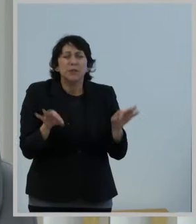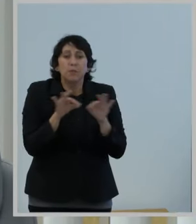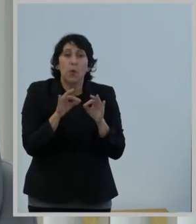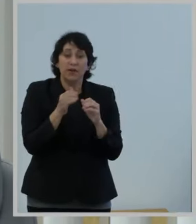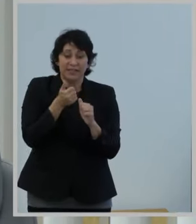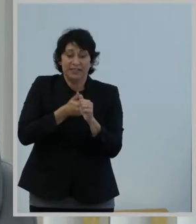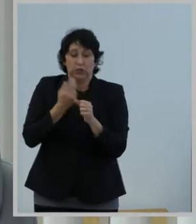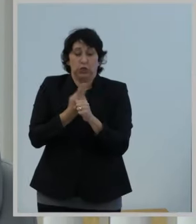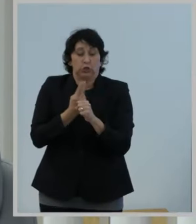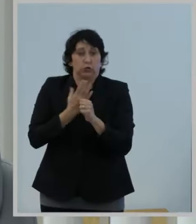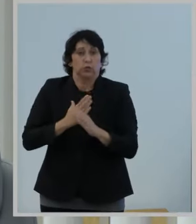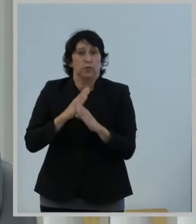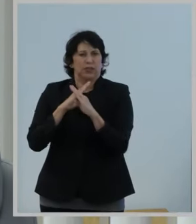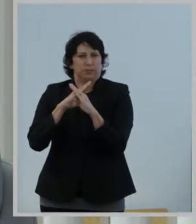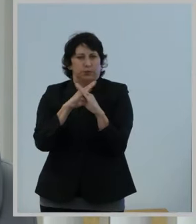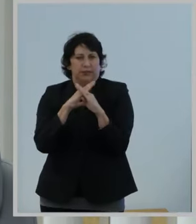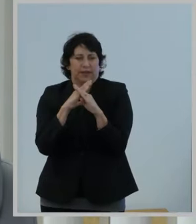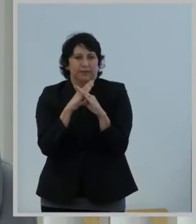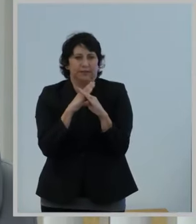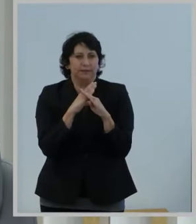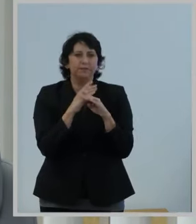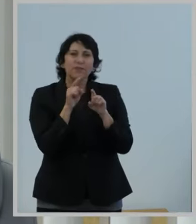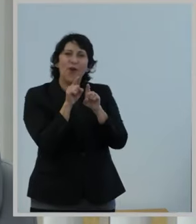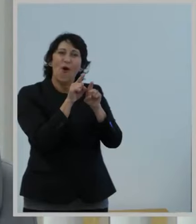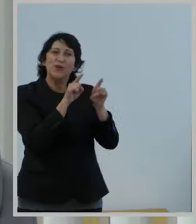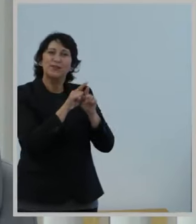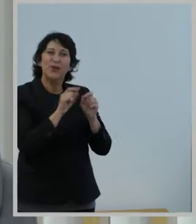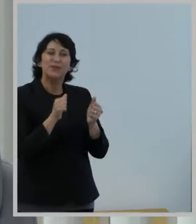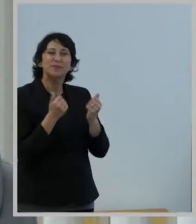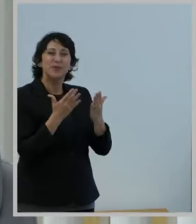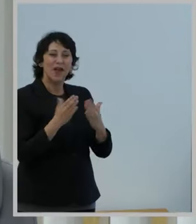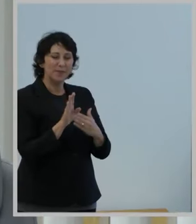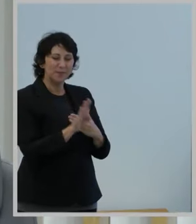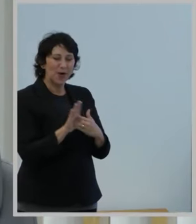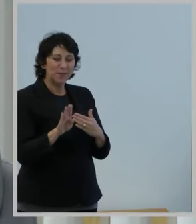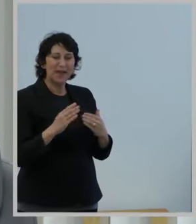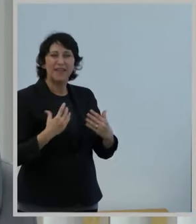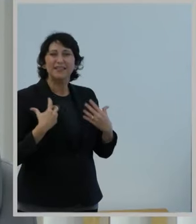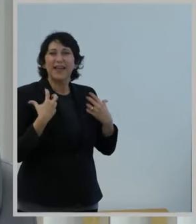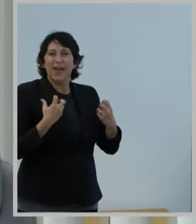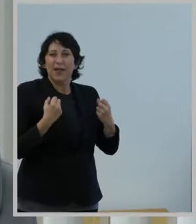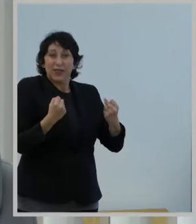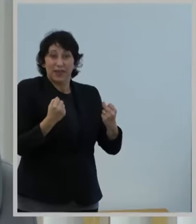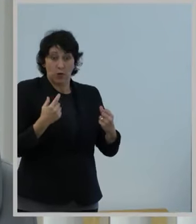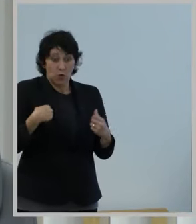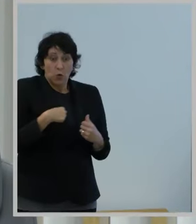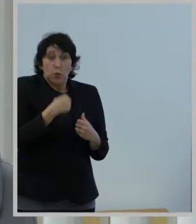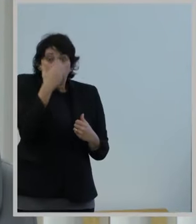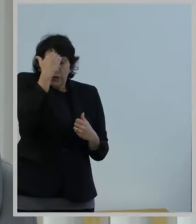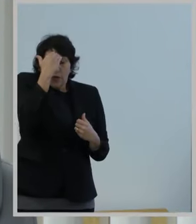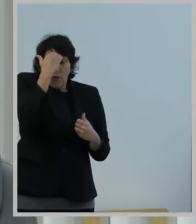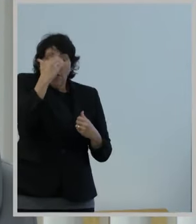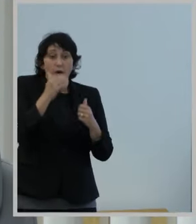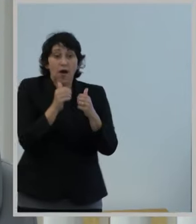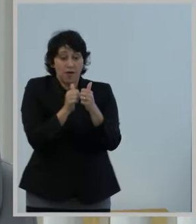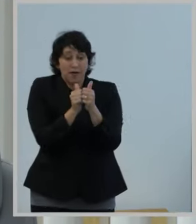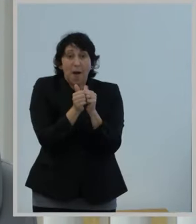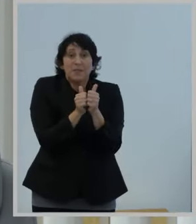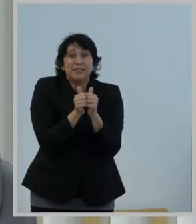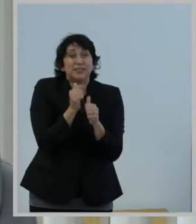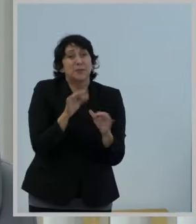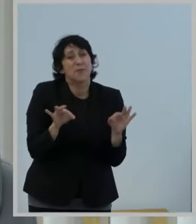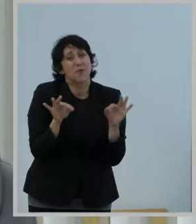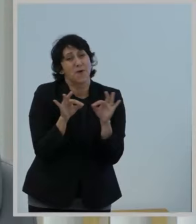also maintaining a healthy, competitive broadband Internet ecosystem, because we know that competition is required for